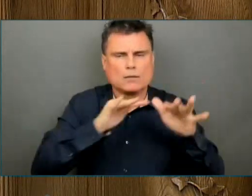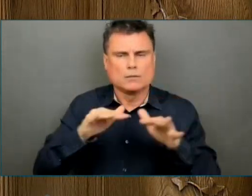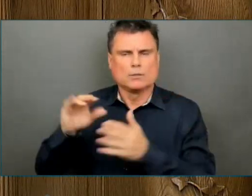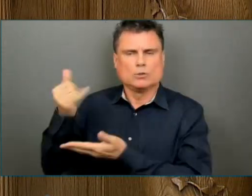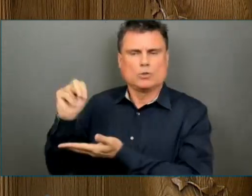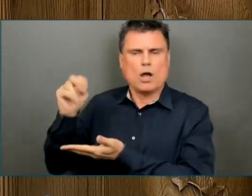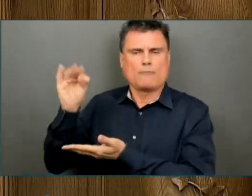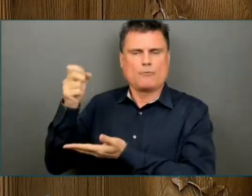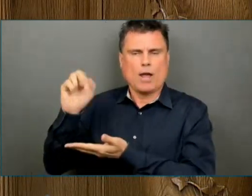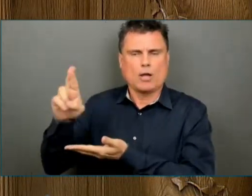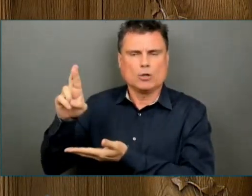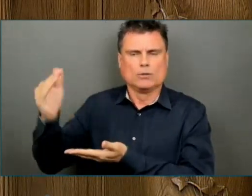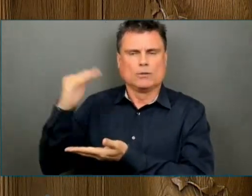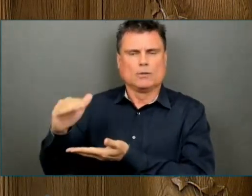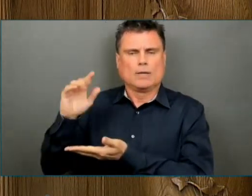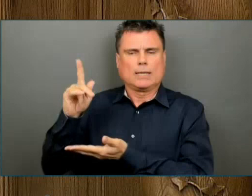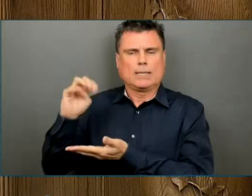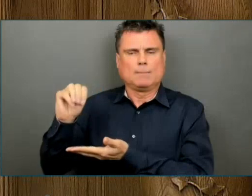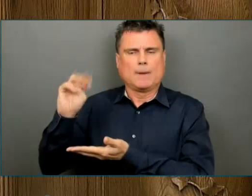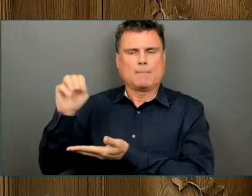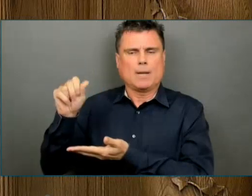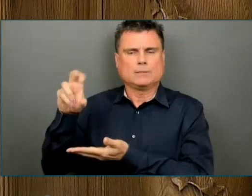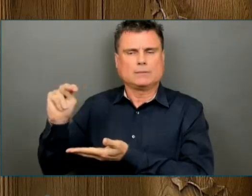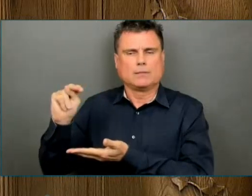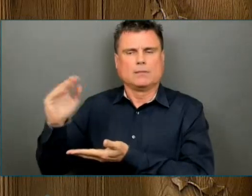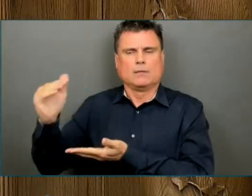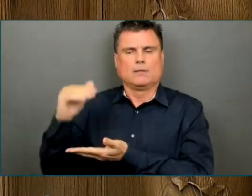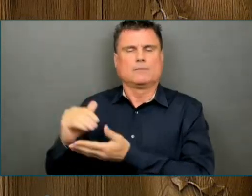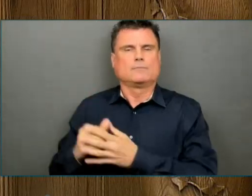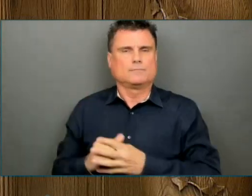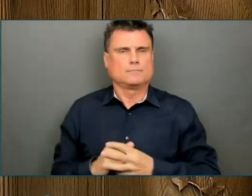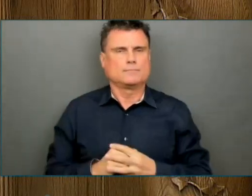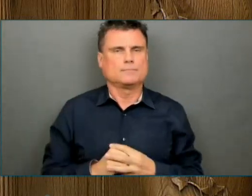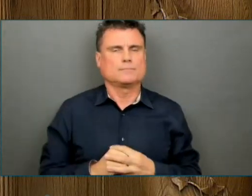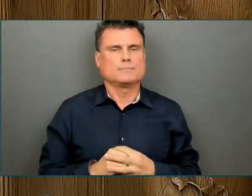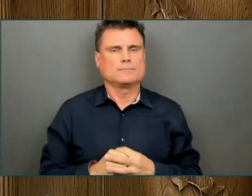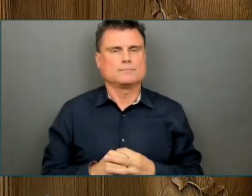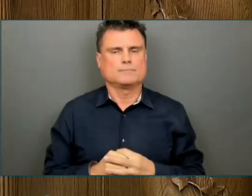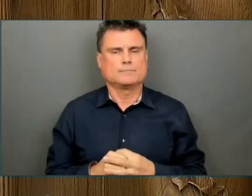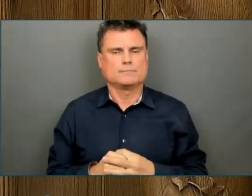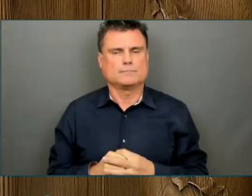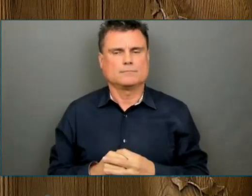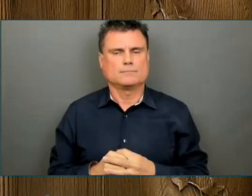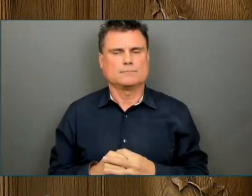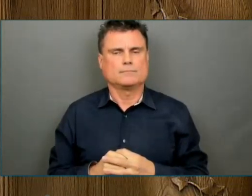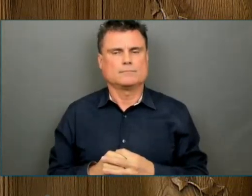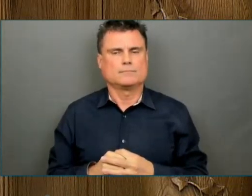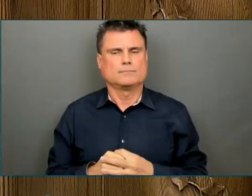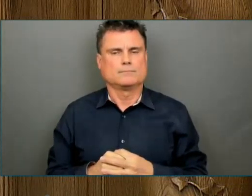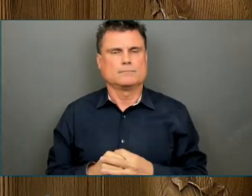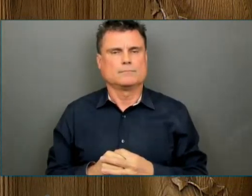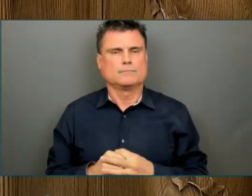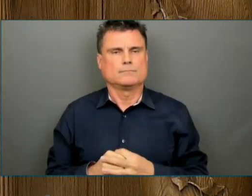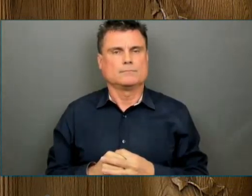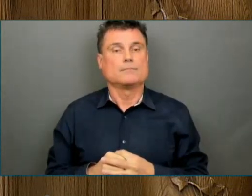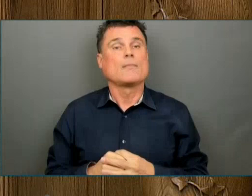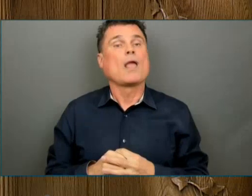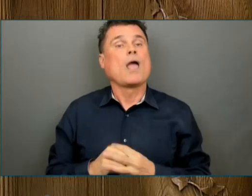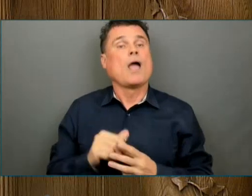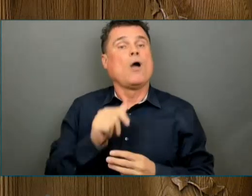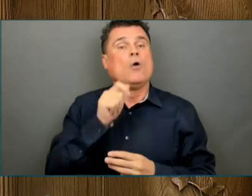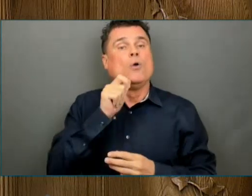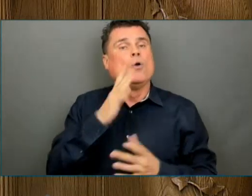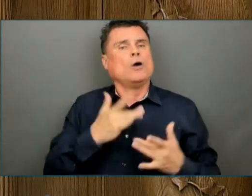BCGEU leader John Fryer, and labour activist Kim Manton. Philanthropists, former UBC